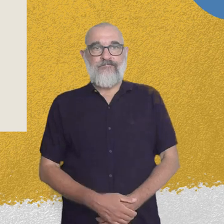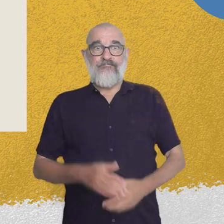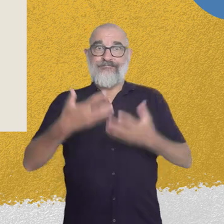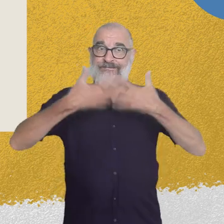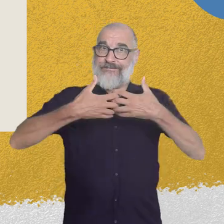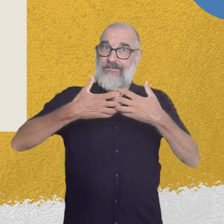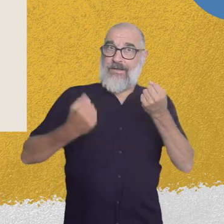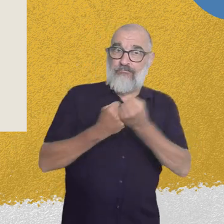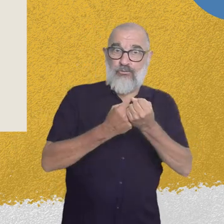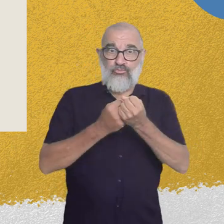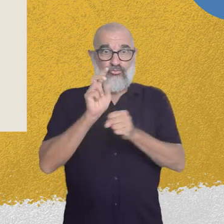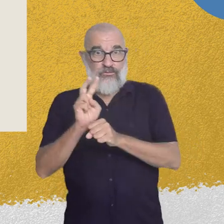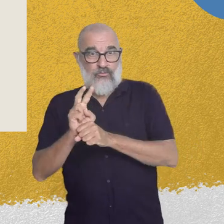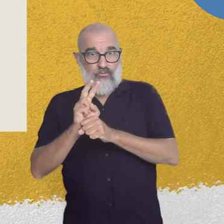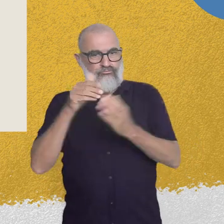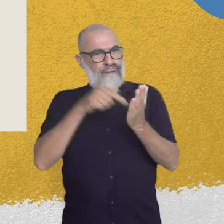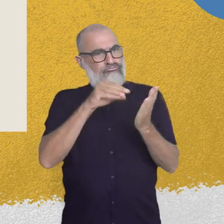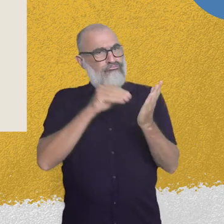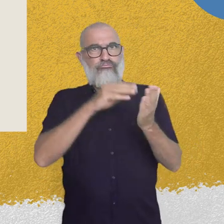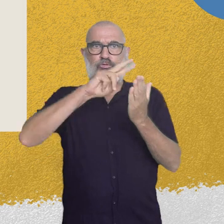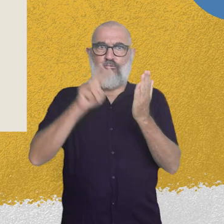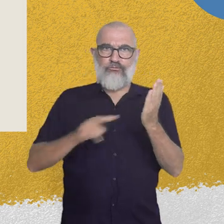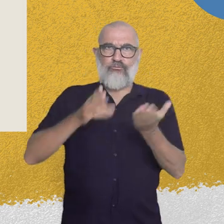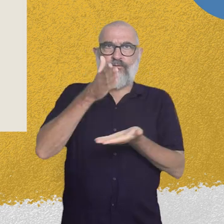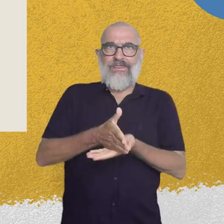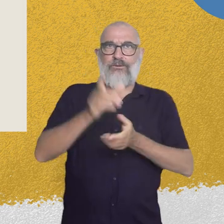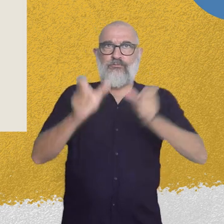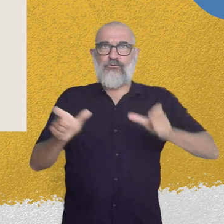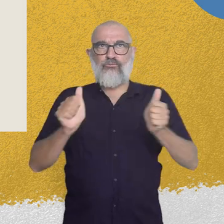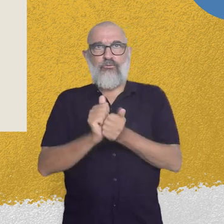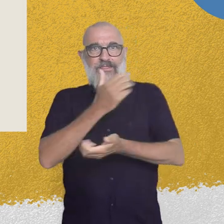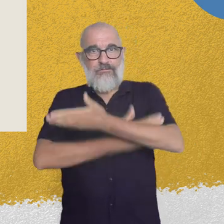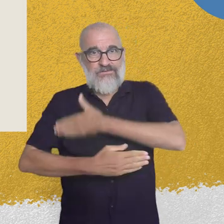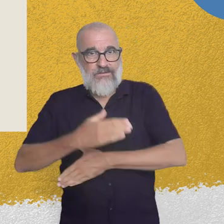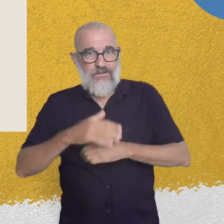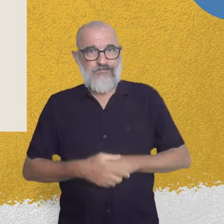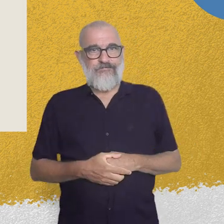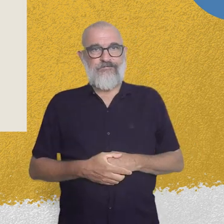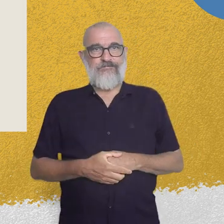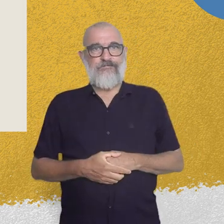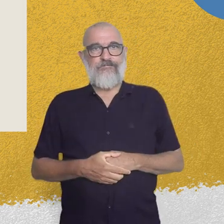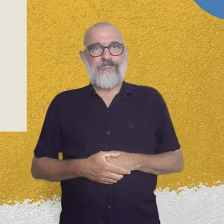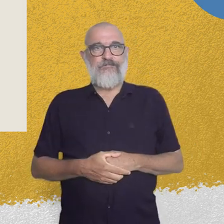What are support and care systems according to the Convention on the Rights of Persons with Disabilities?